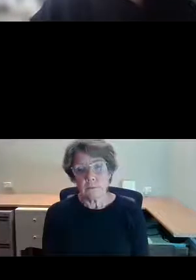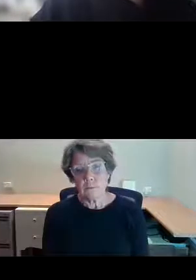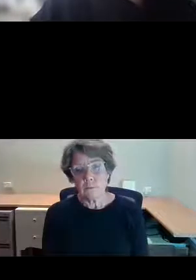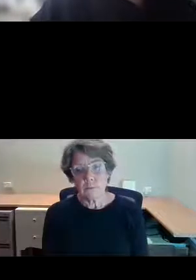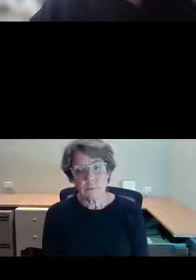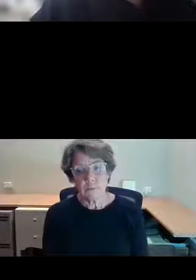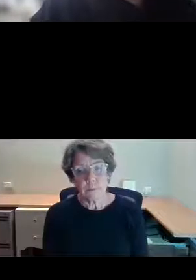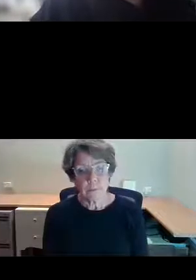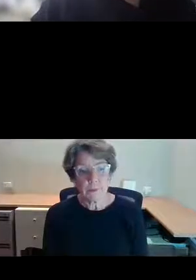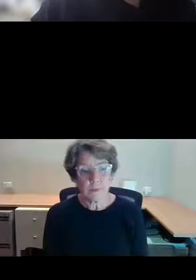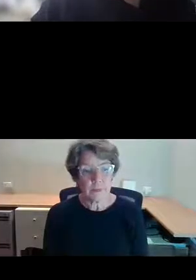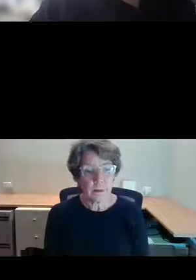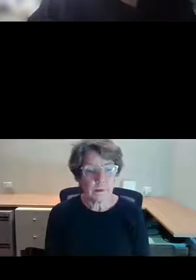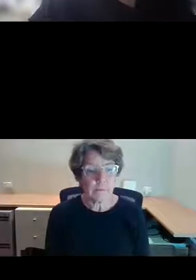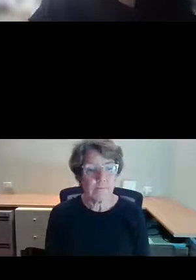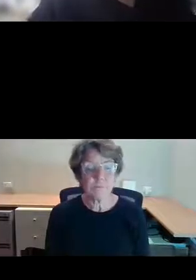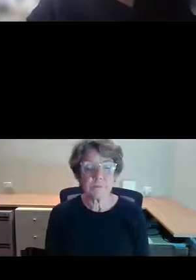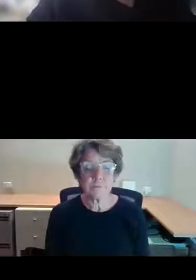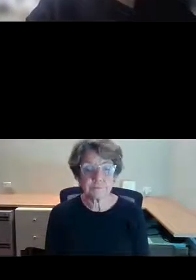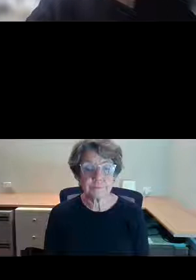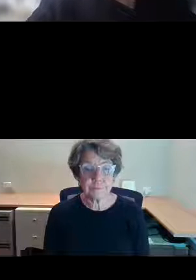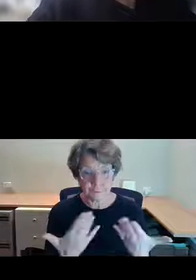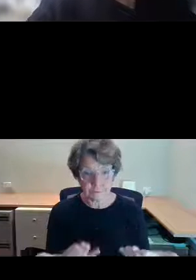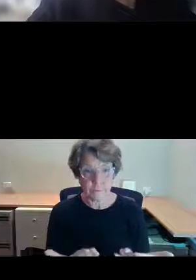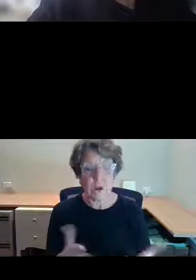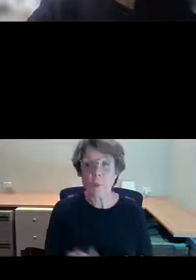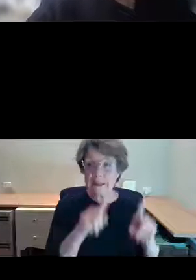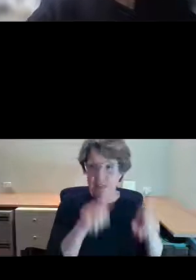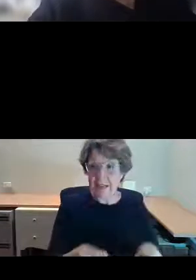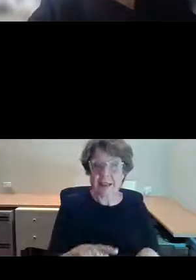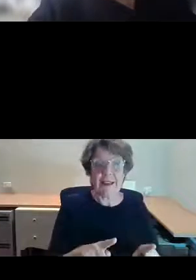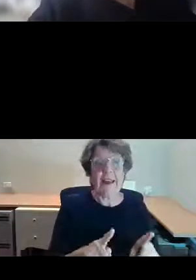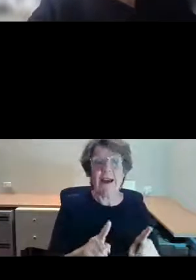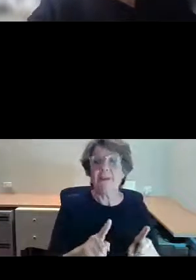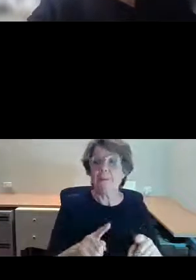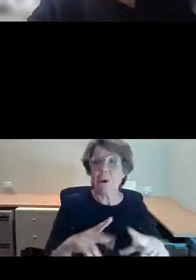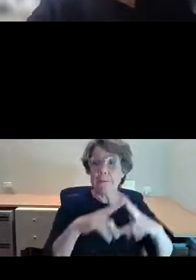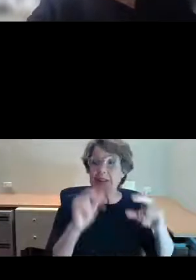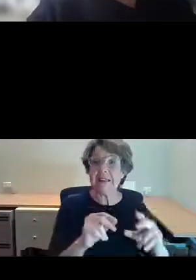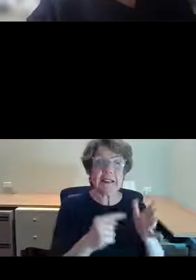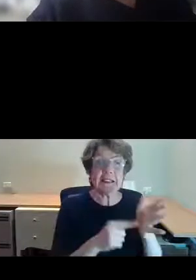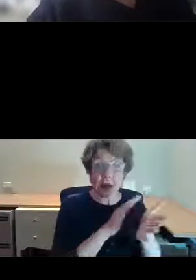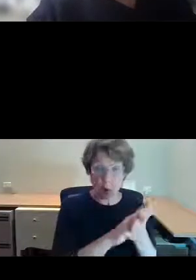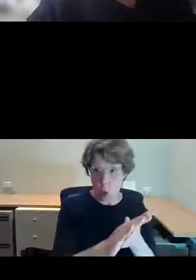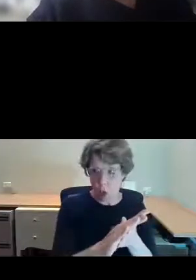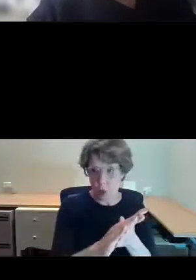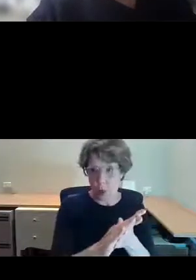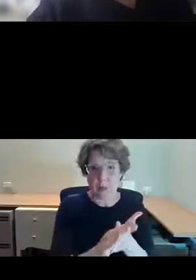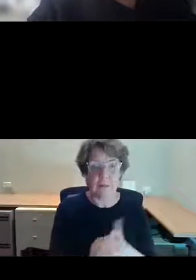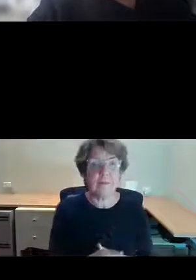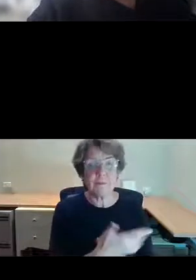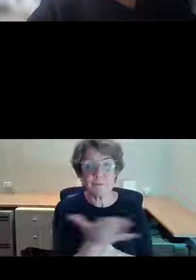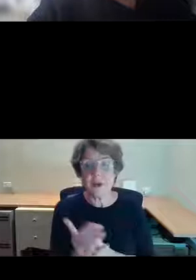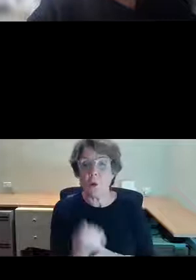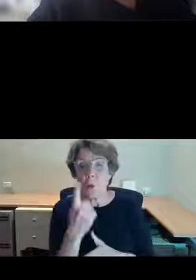So we're starting our virtual tour from Sydney Town Hall in the heart of the city. On the left hand side is a watercolour